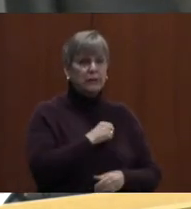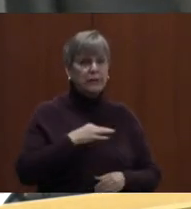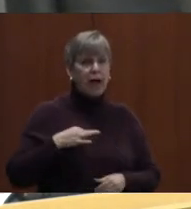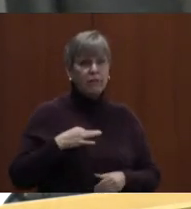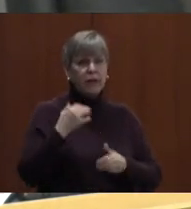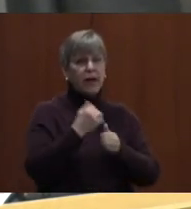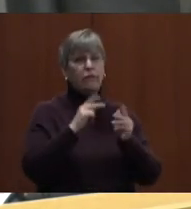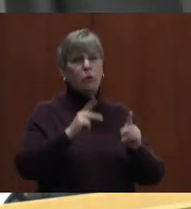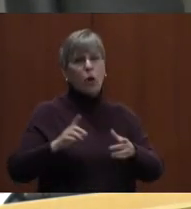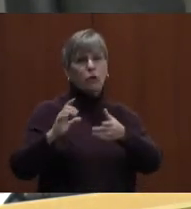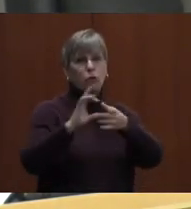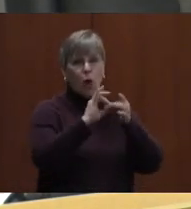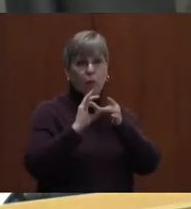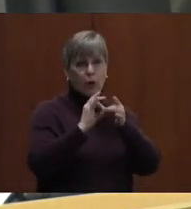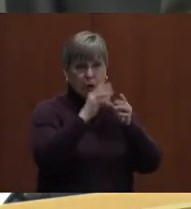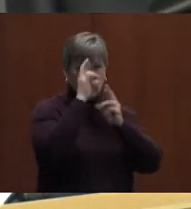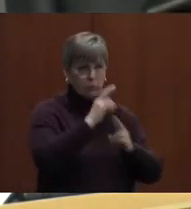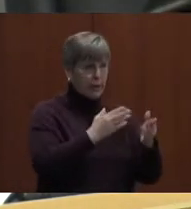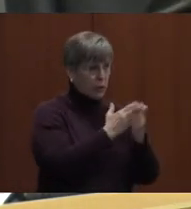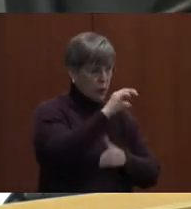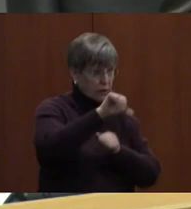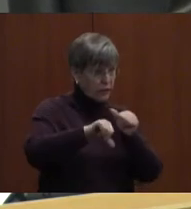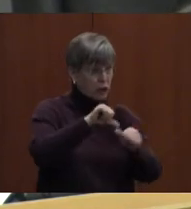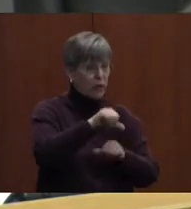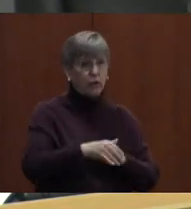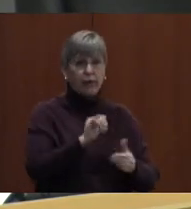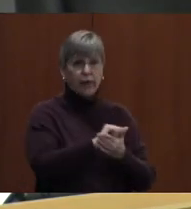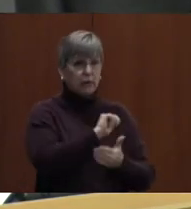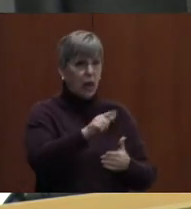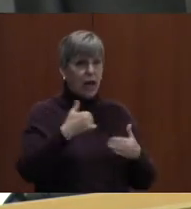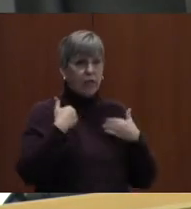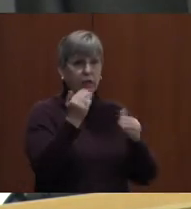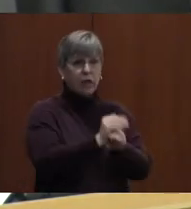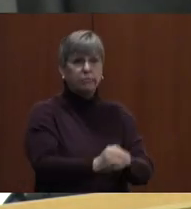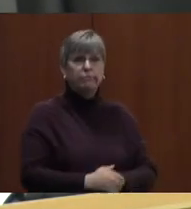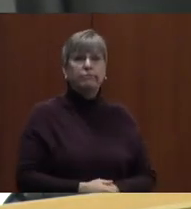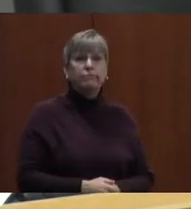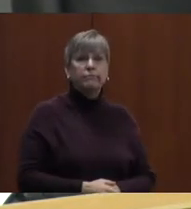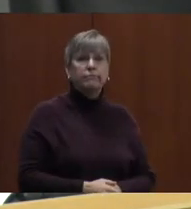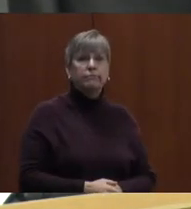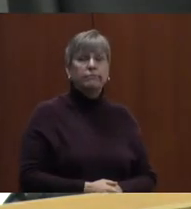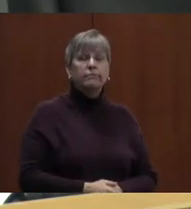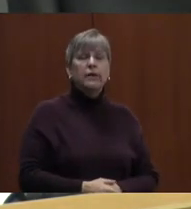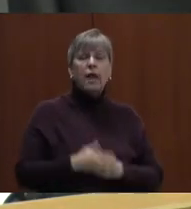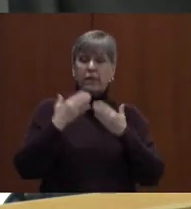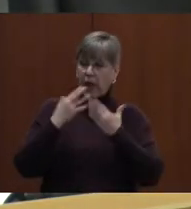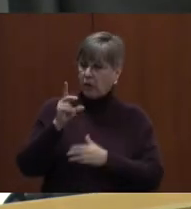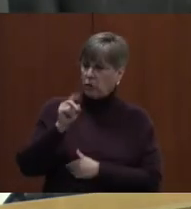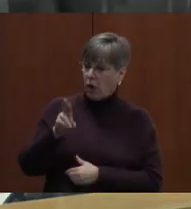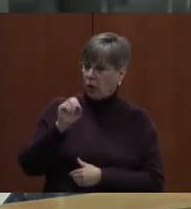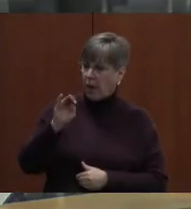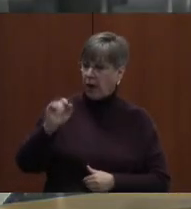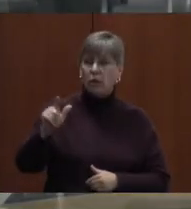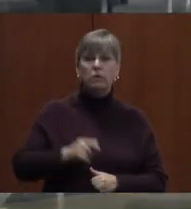everyone that's cooperating, respecting the rights of each other. So that's all I have to make, Ms. Wayne. Thank you, Dr. Michael.